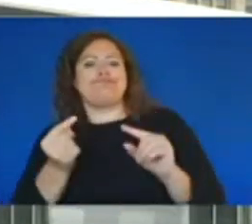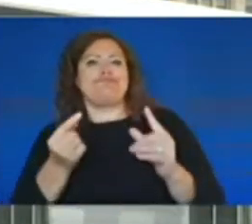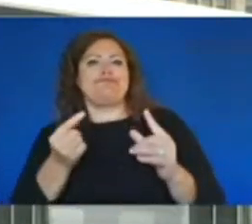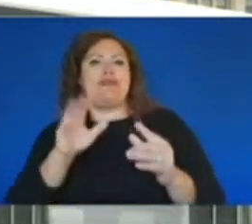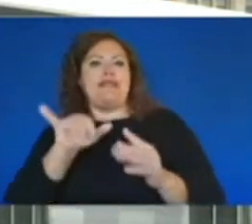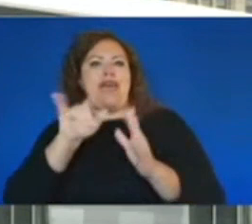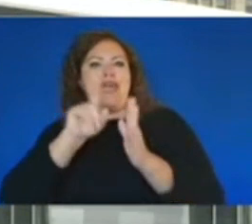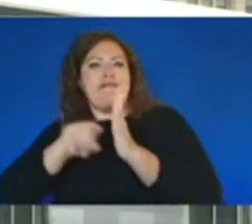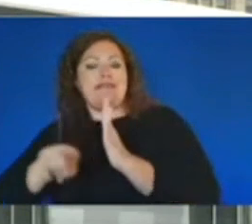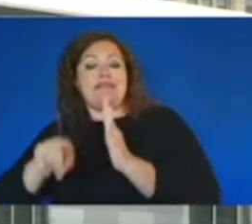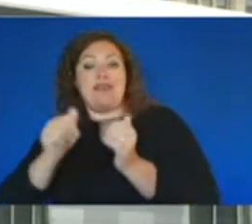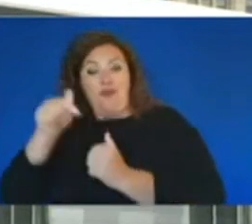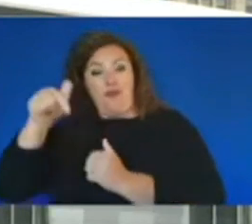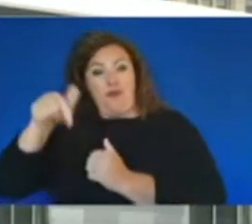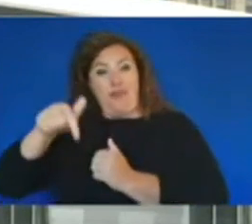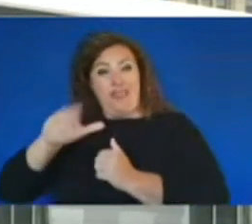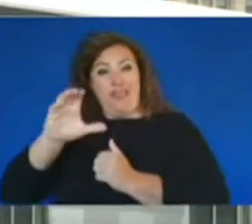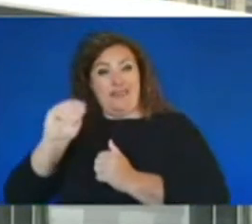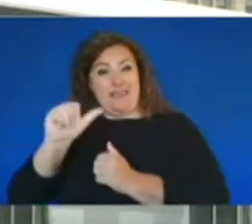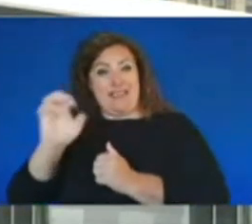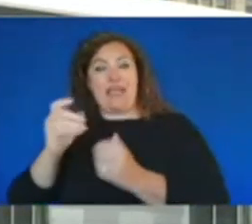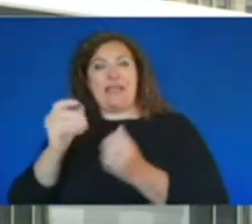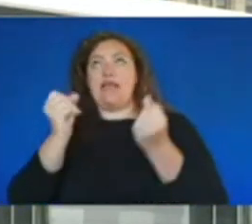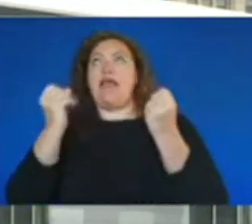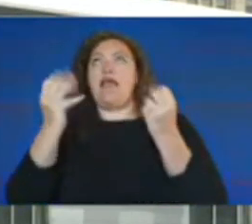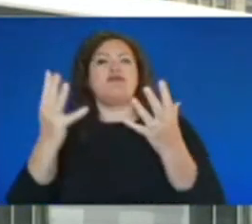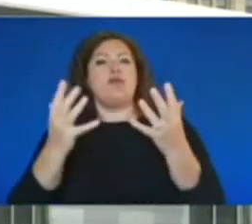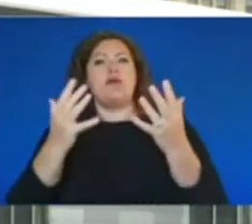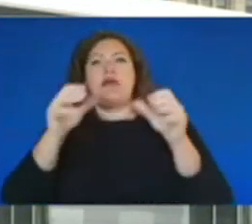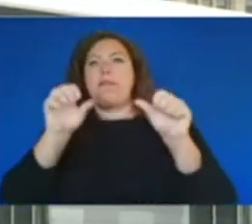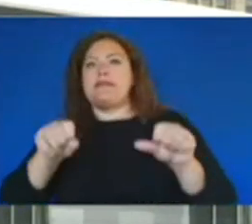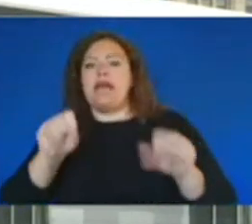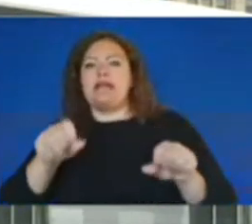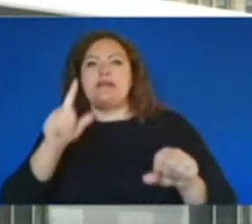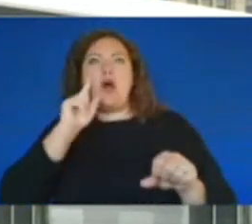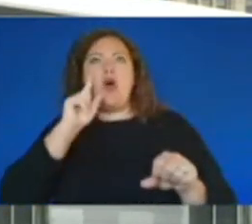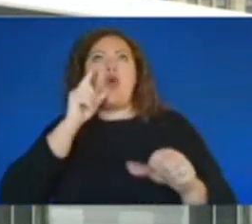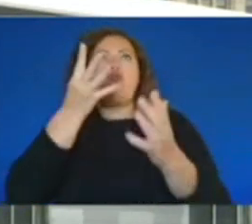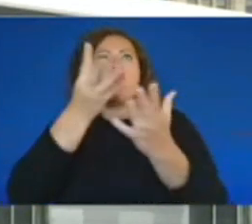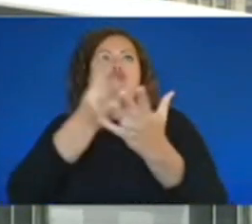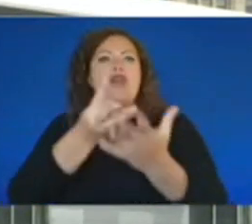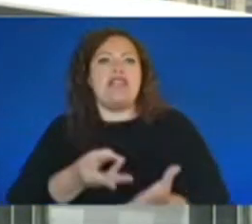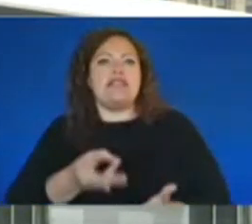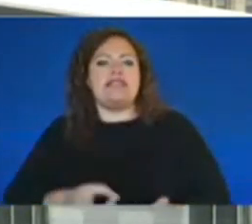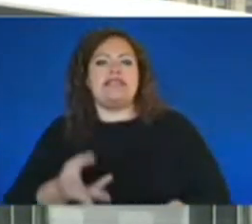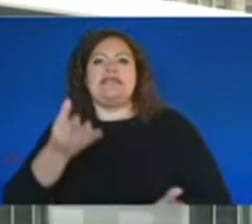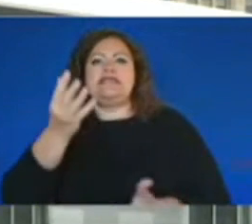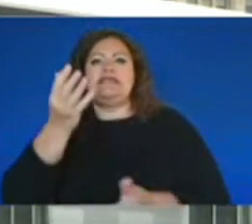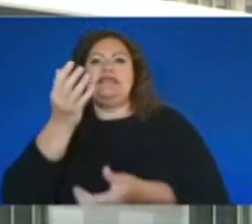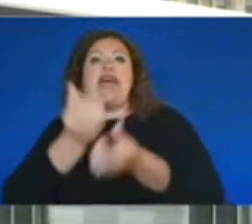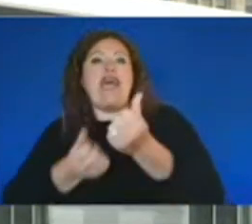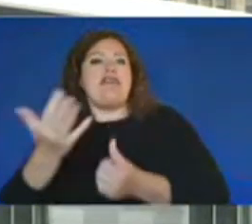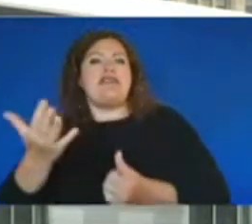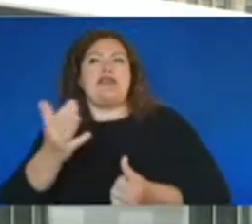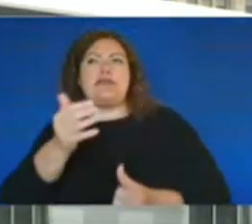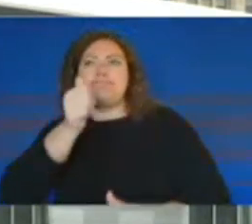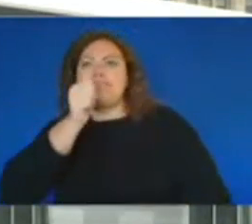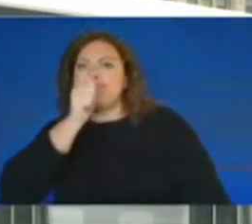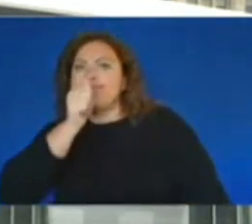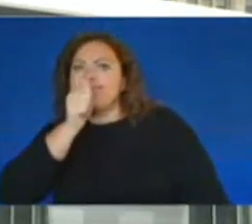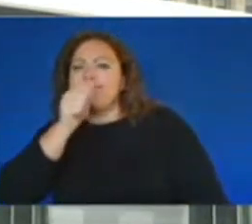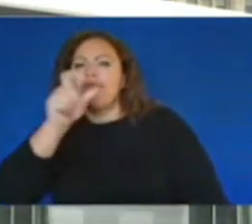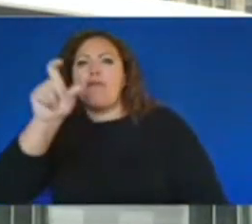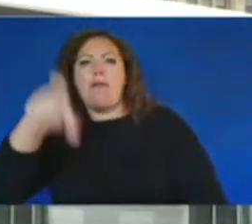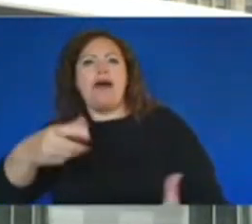so many moving parts, so many potential witnesses, we have to be that much more guarded in the information that we share, because we have to verify that what we